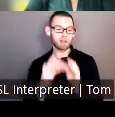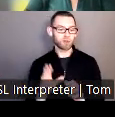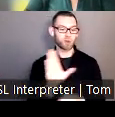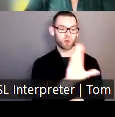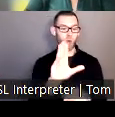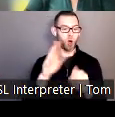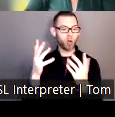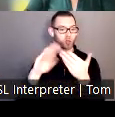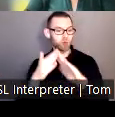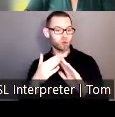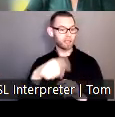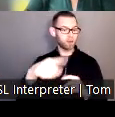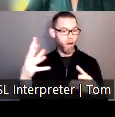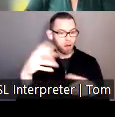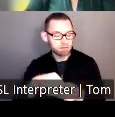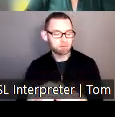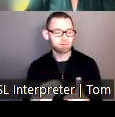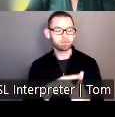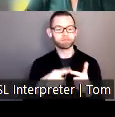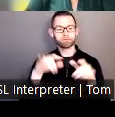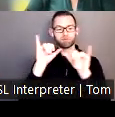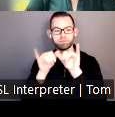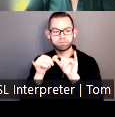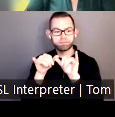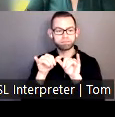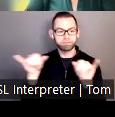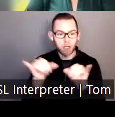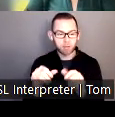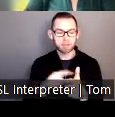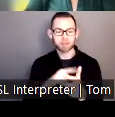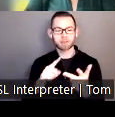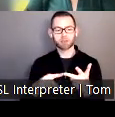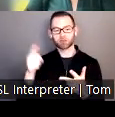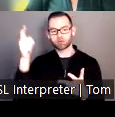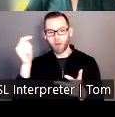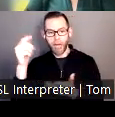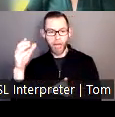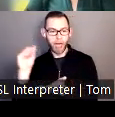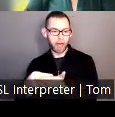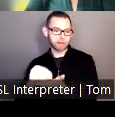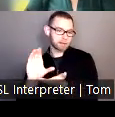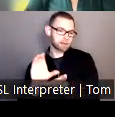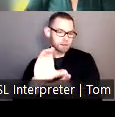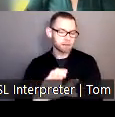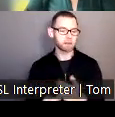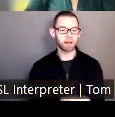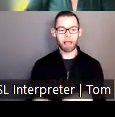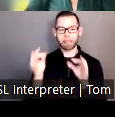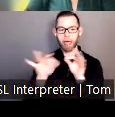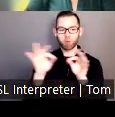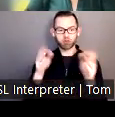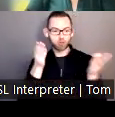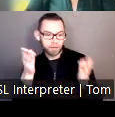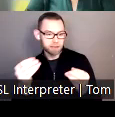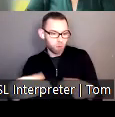metrics, grants, language services, and so on, which you'll receive a copy of